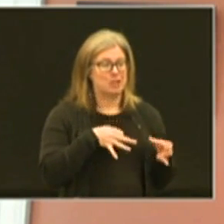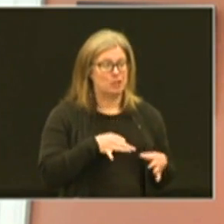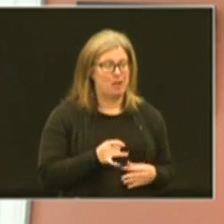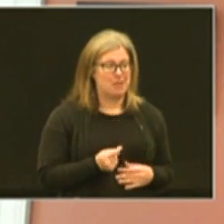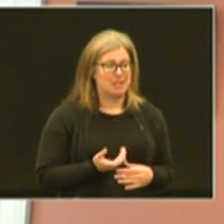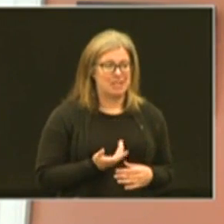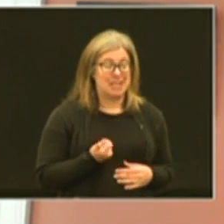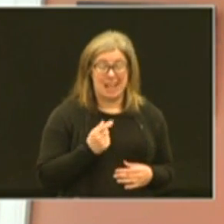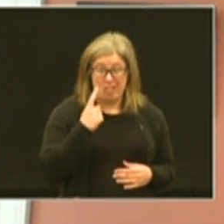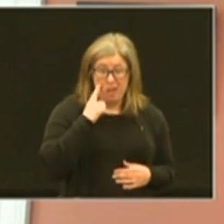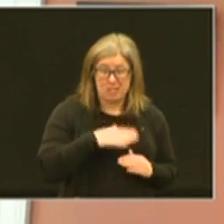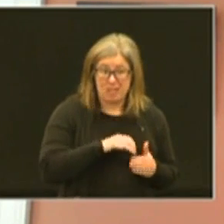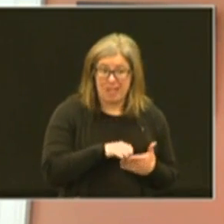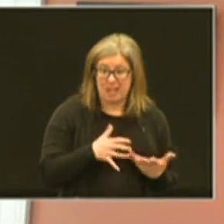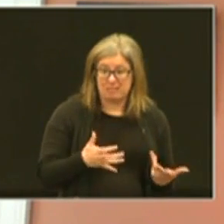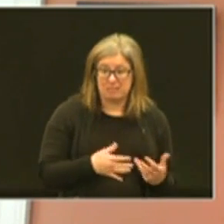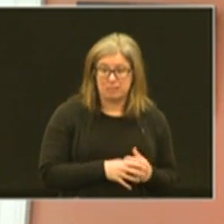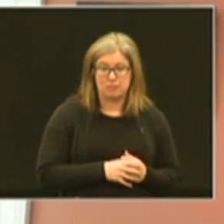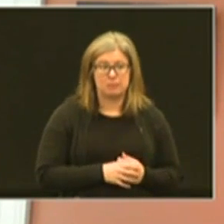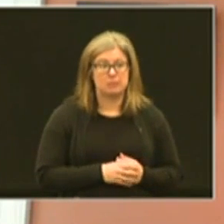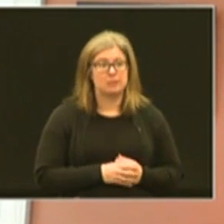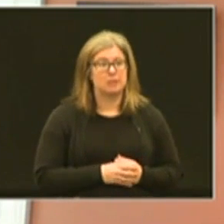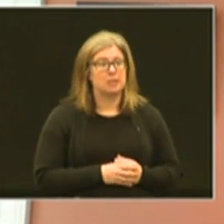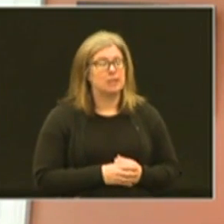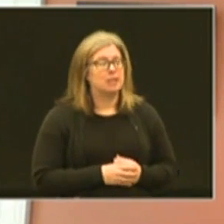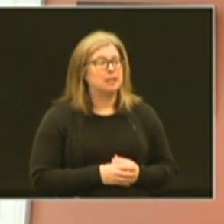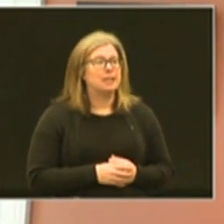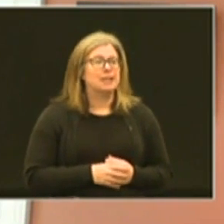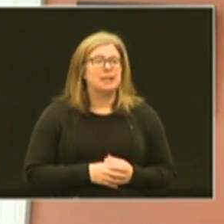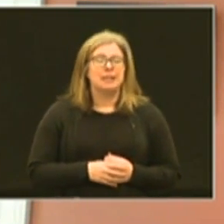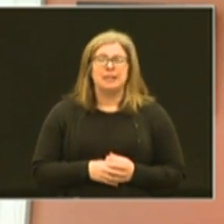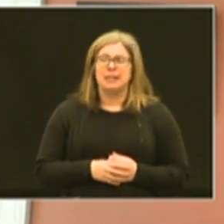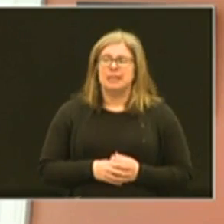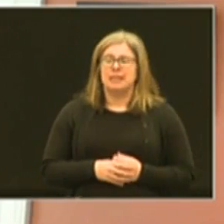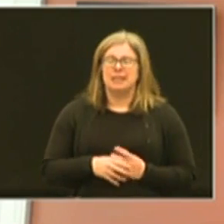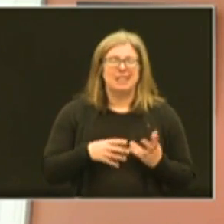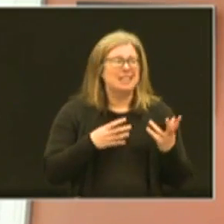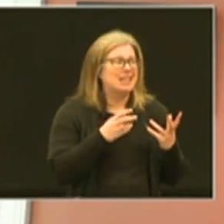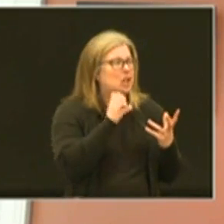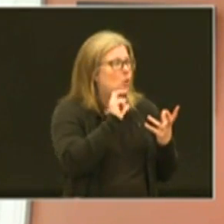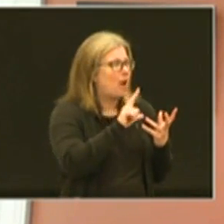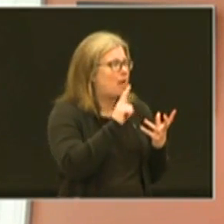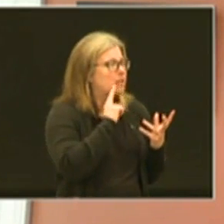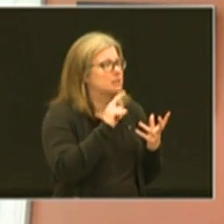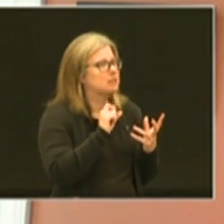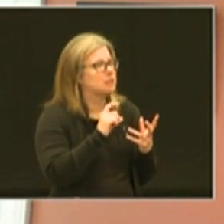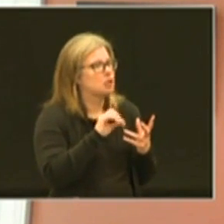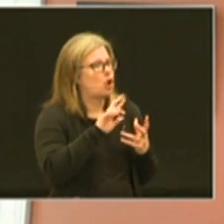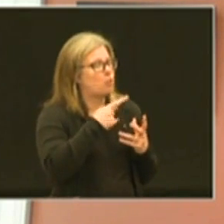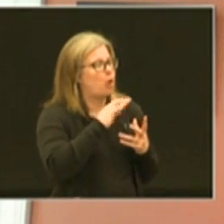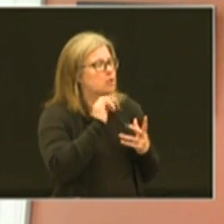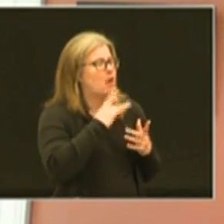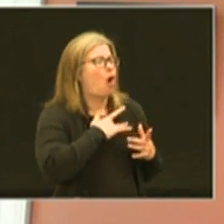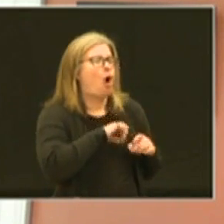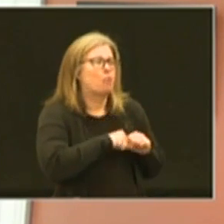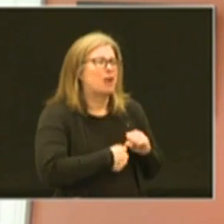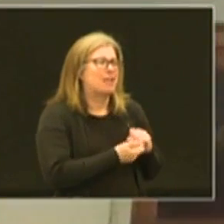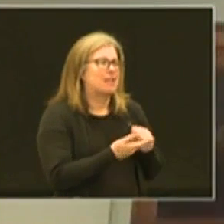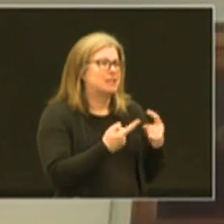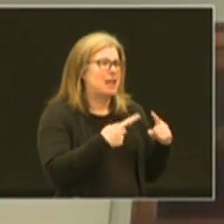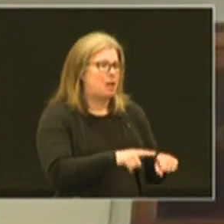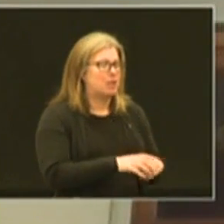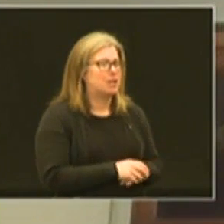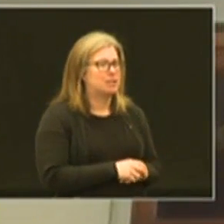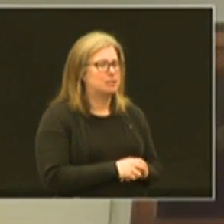it i mean any thoughts on that well it's it's it's one of the other of the many heartbreaking things that are happening